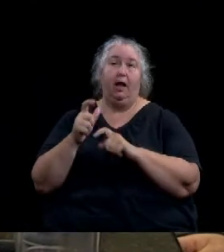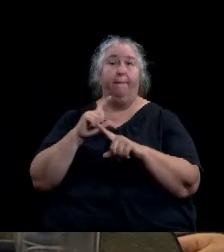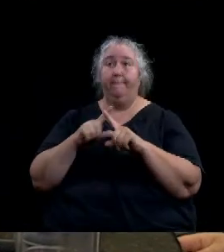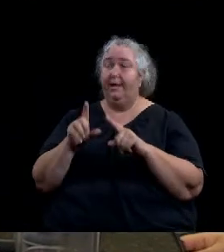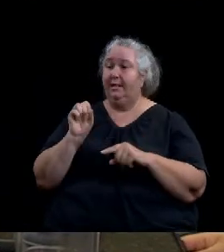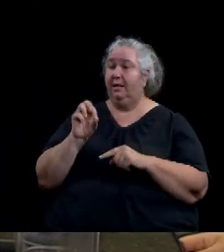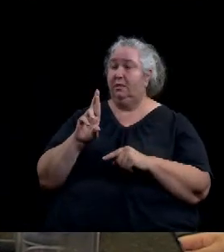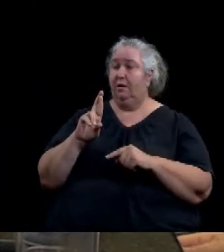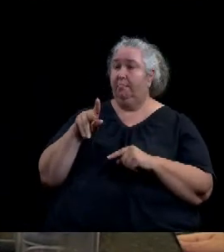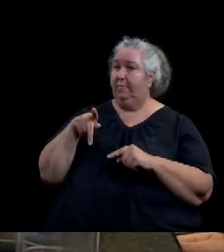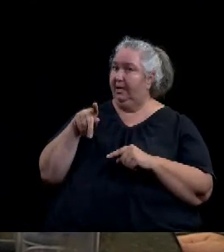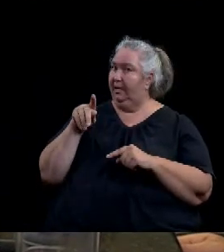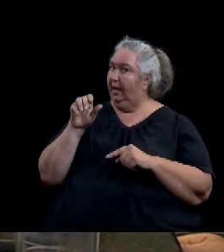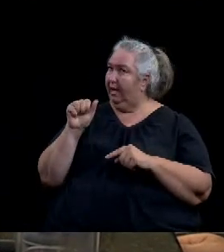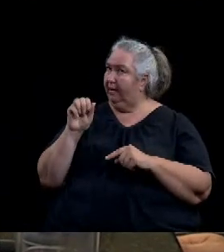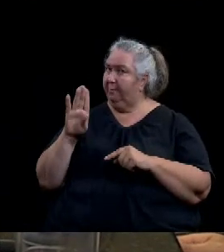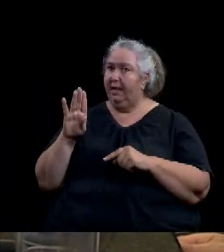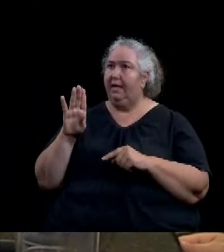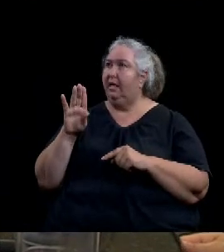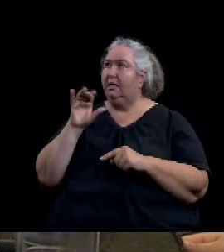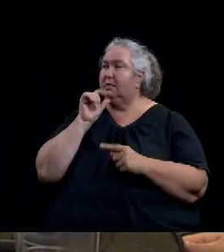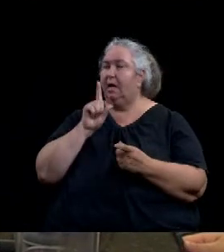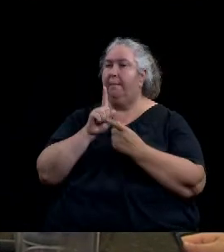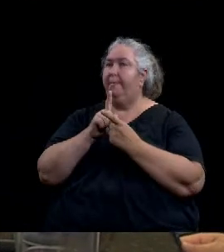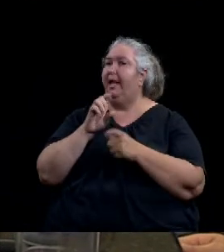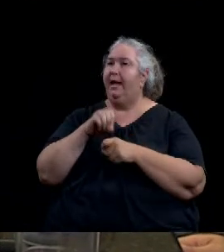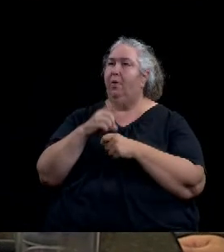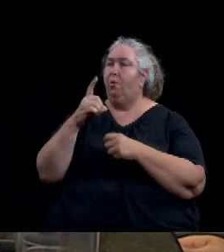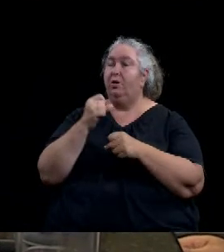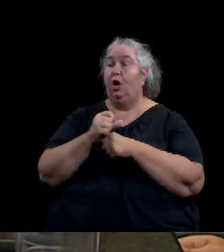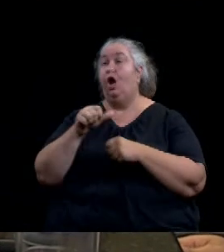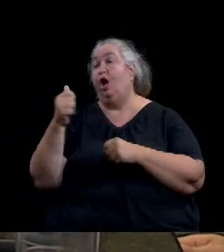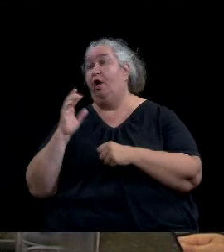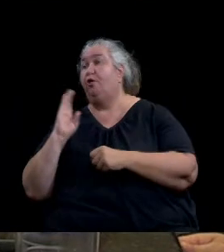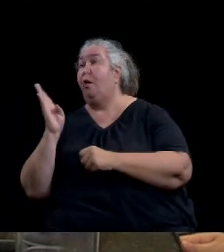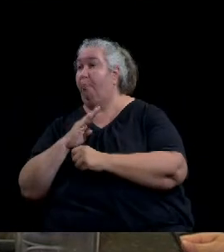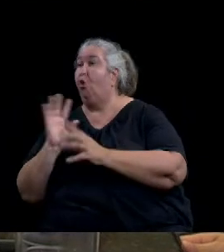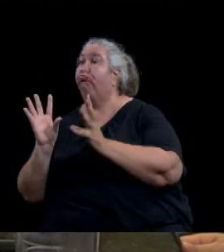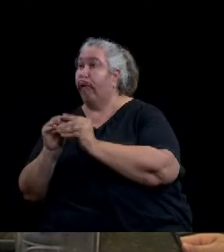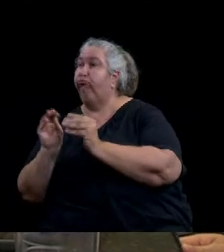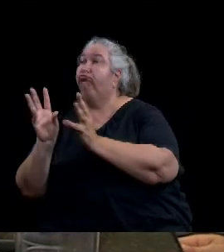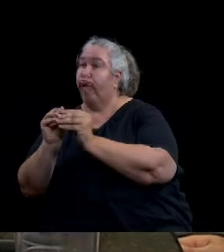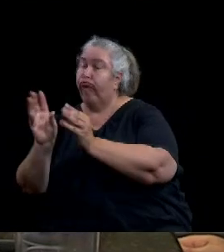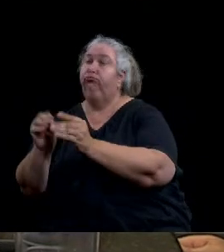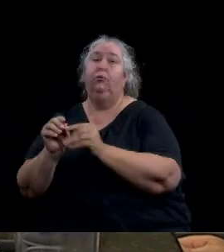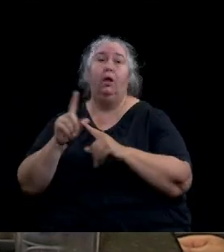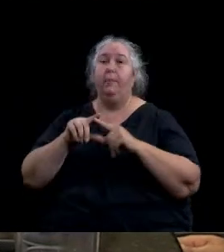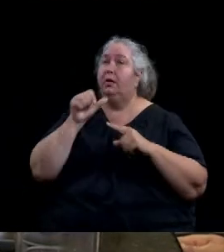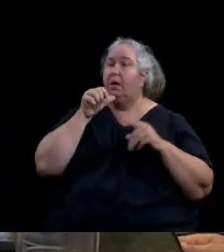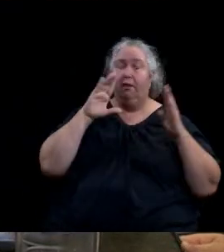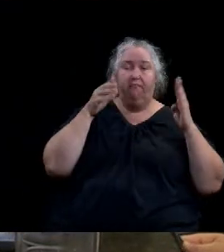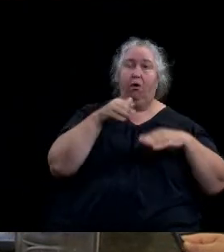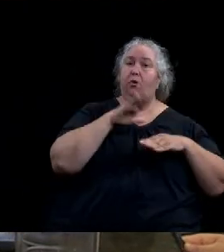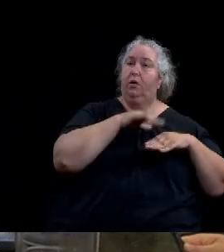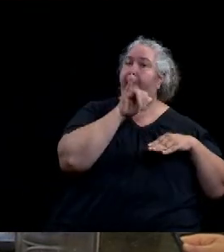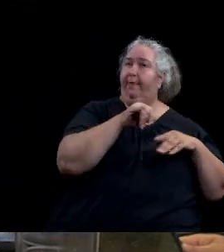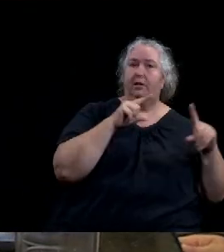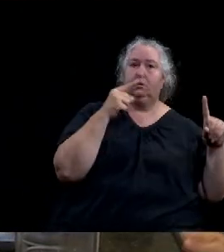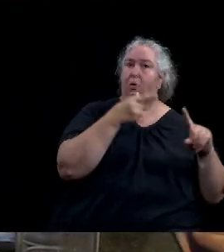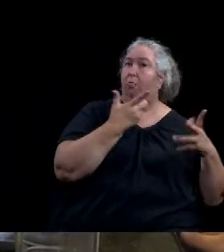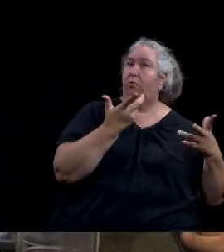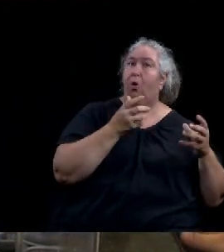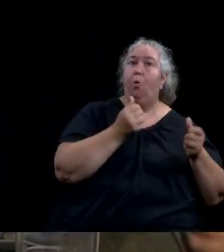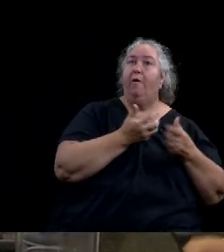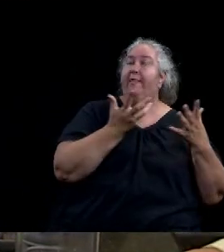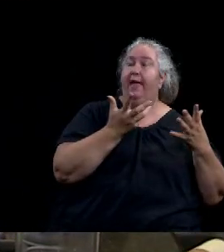Other boards have met and there is no administrative departmental focused on this goal. Without a department dedicated to making these changes, the